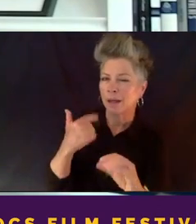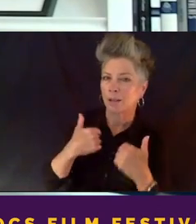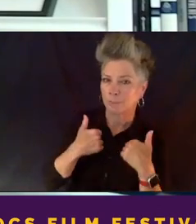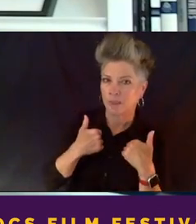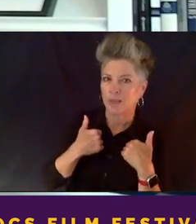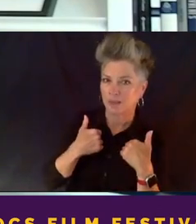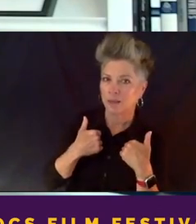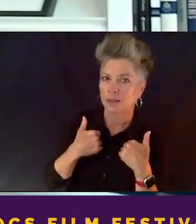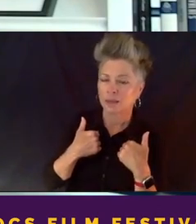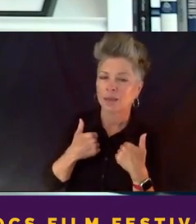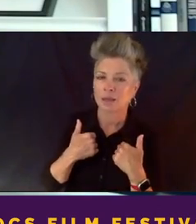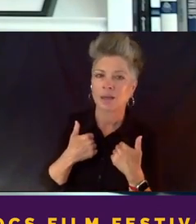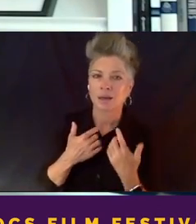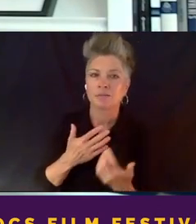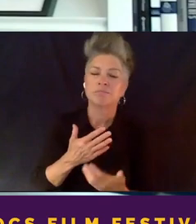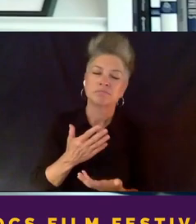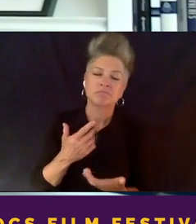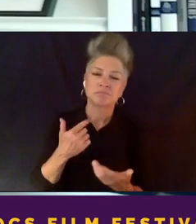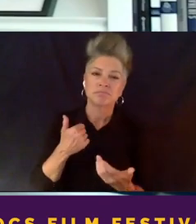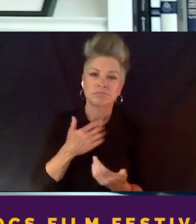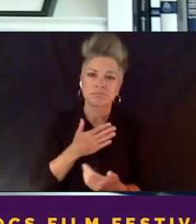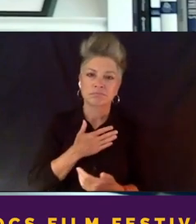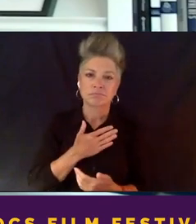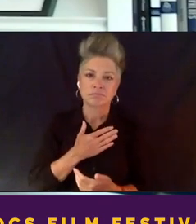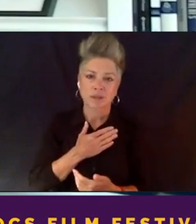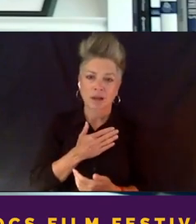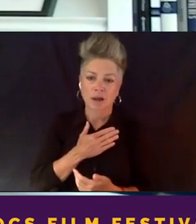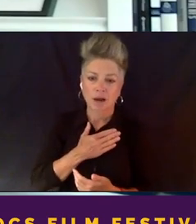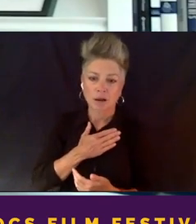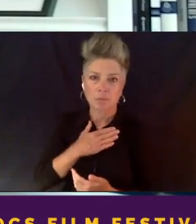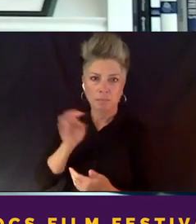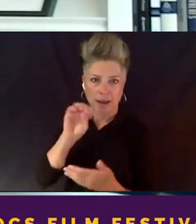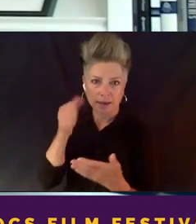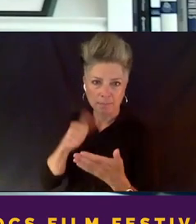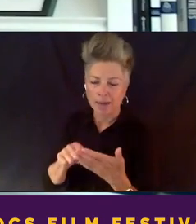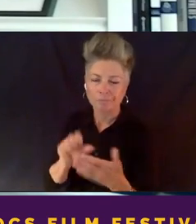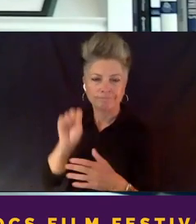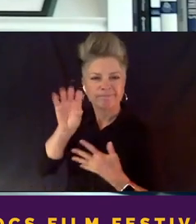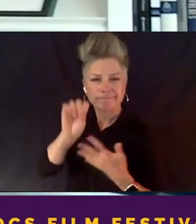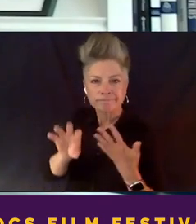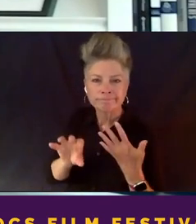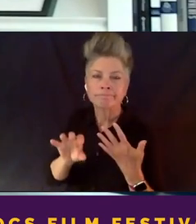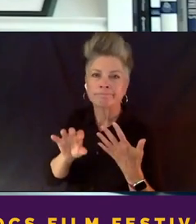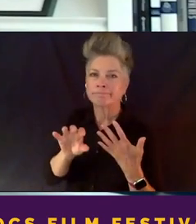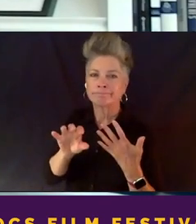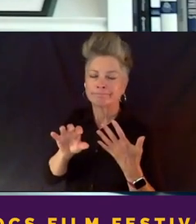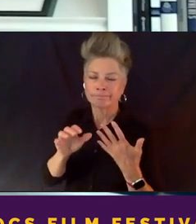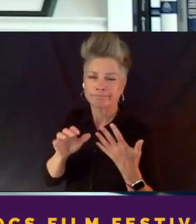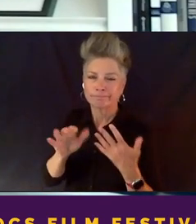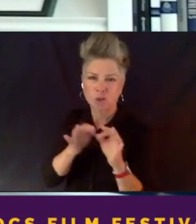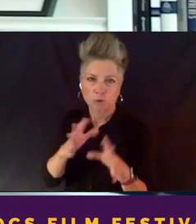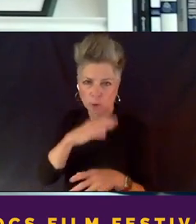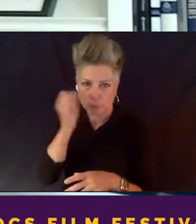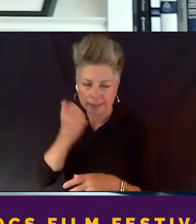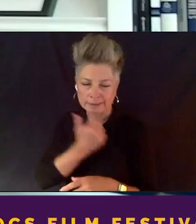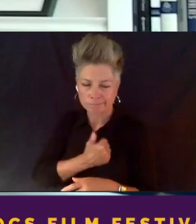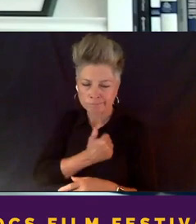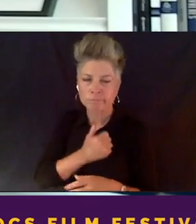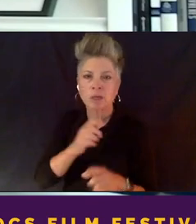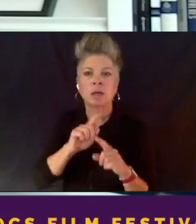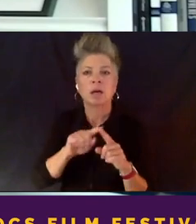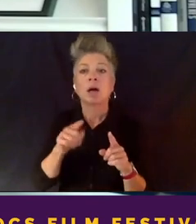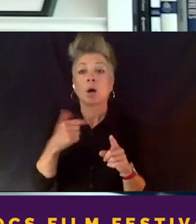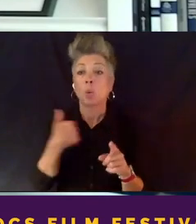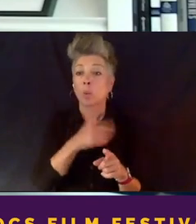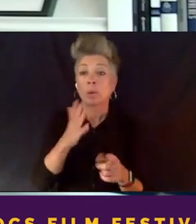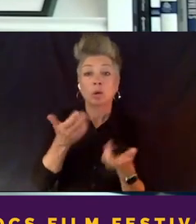at, at law.ucla.edu. I didn't mean to, to, to tell anyone that you shouldn't try to reach out to us. We help as